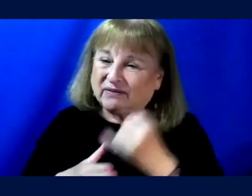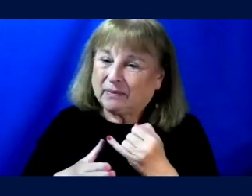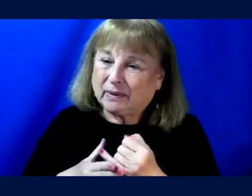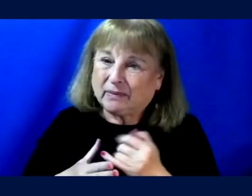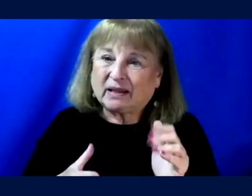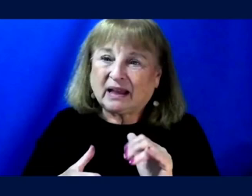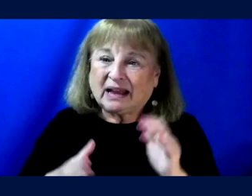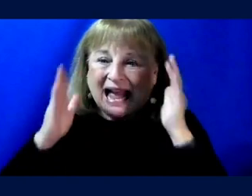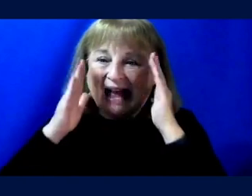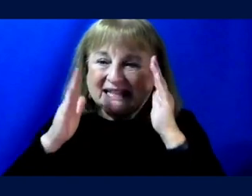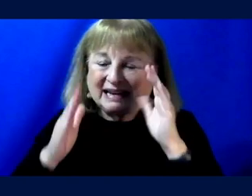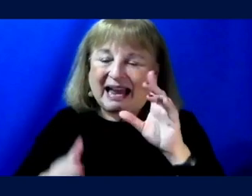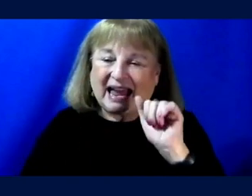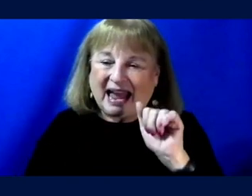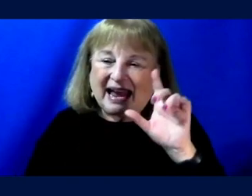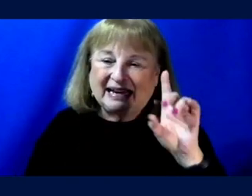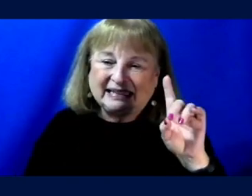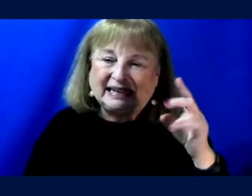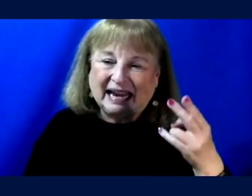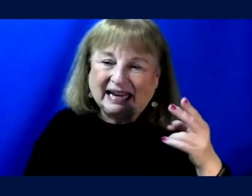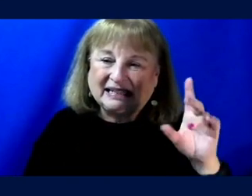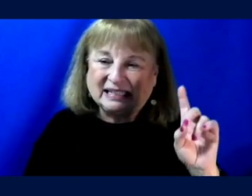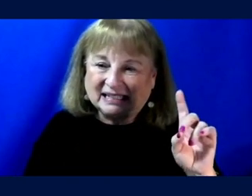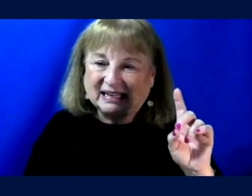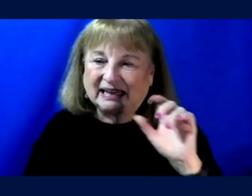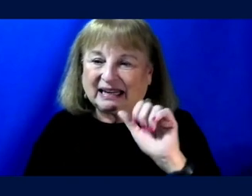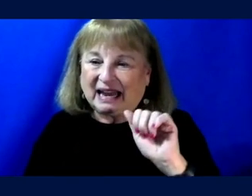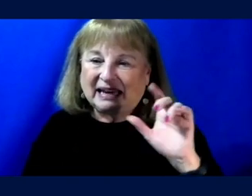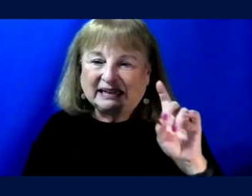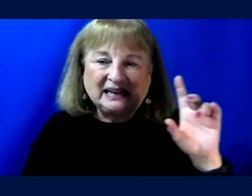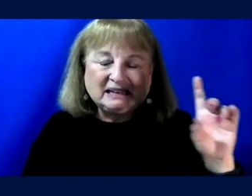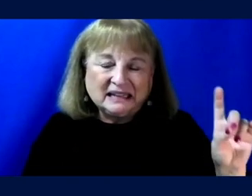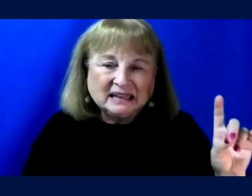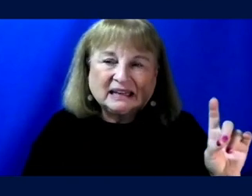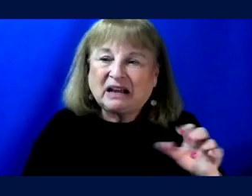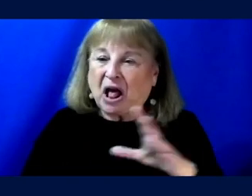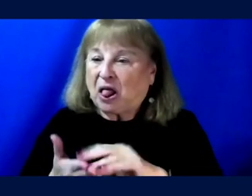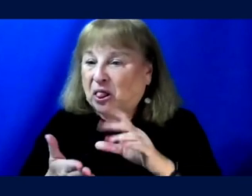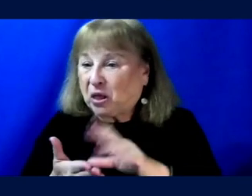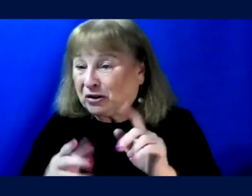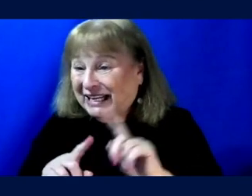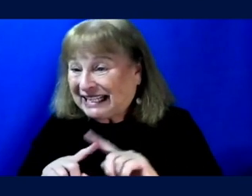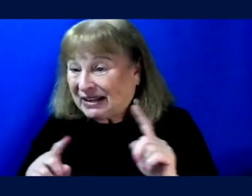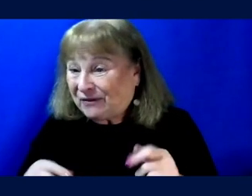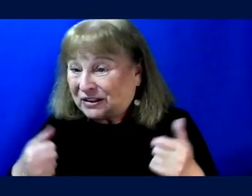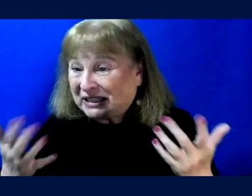attention deficits or attention differences, learning differences, et cetera.